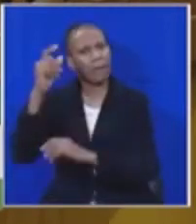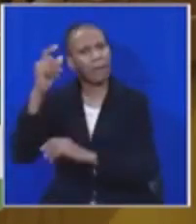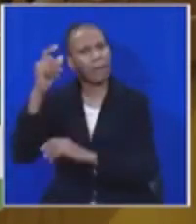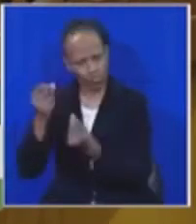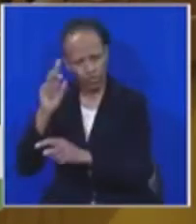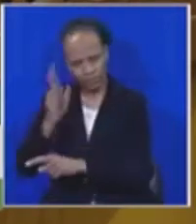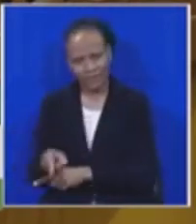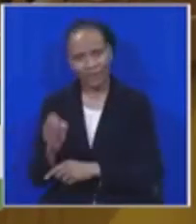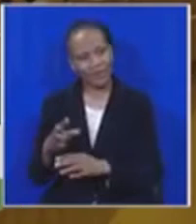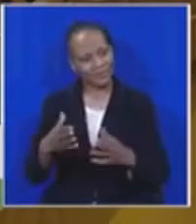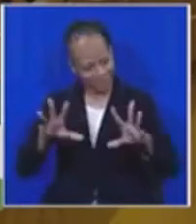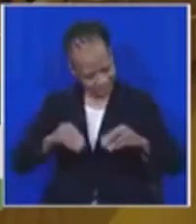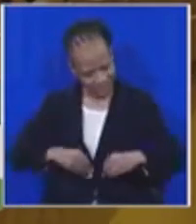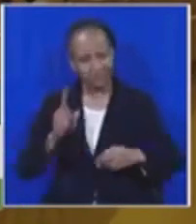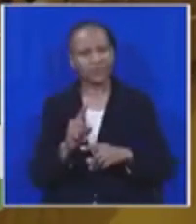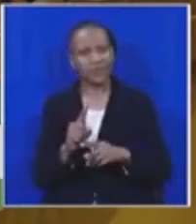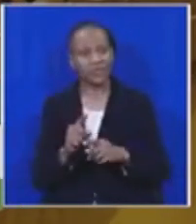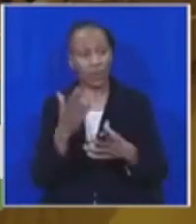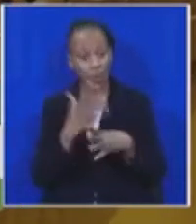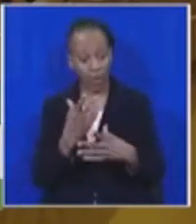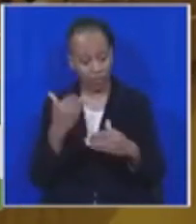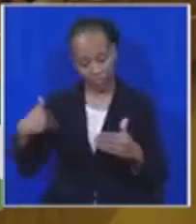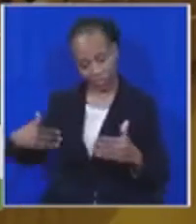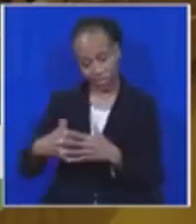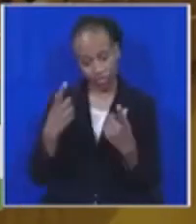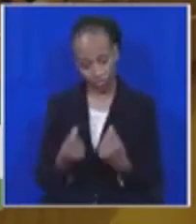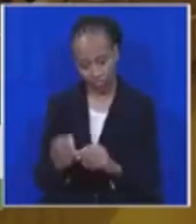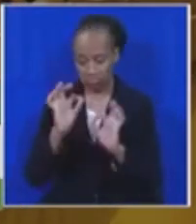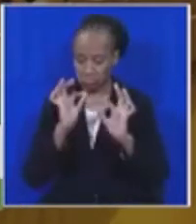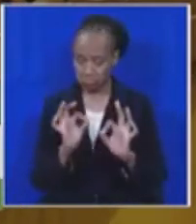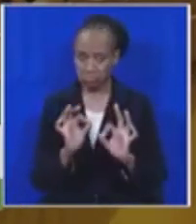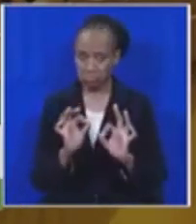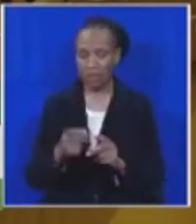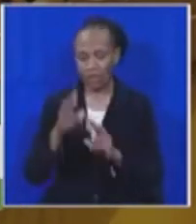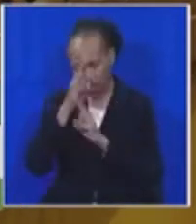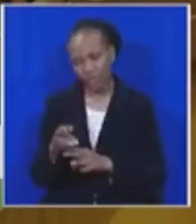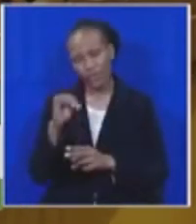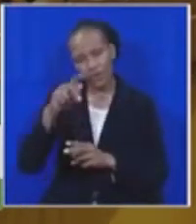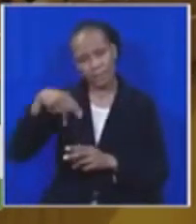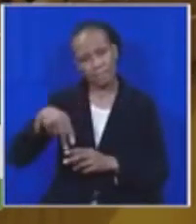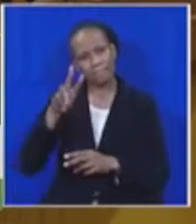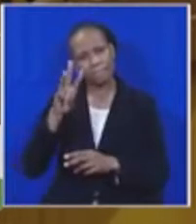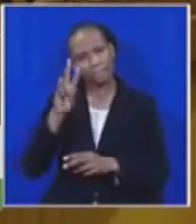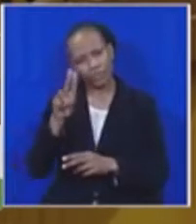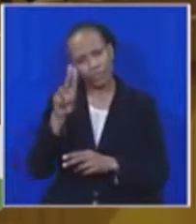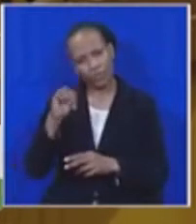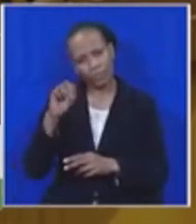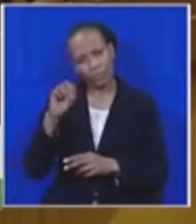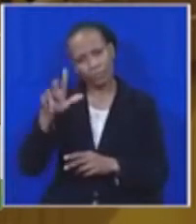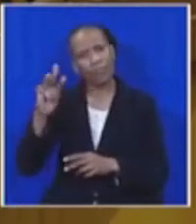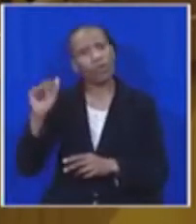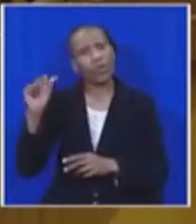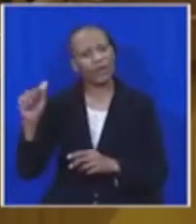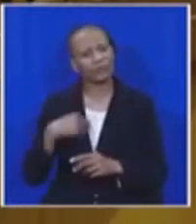credit should be given in the advances that have already been made. Advocate Mpulwana, I have long advocated the system of restorative